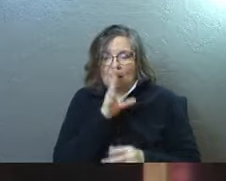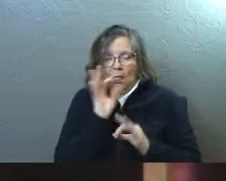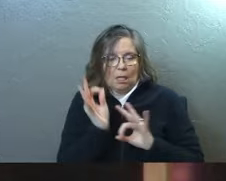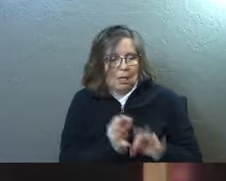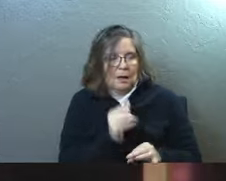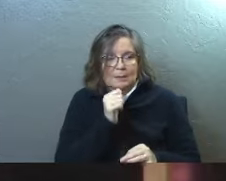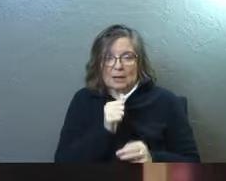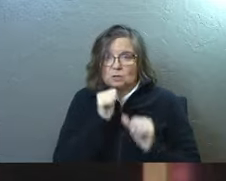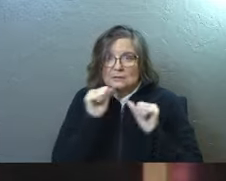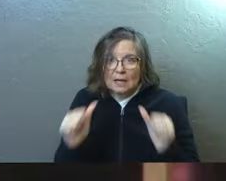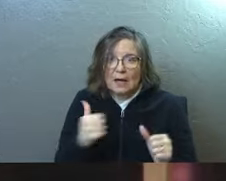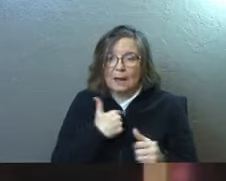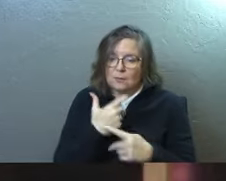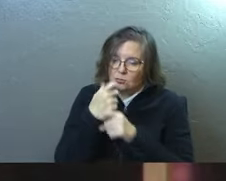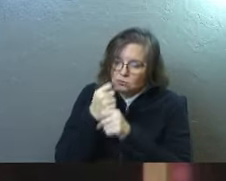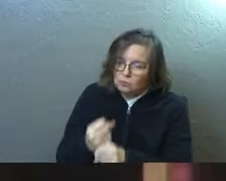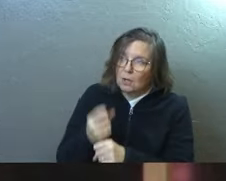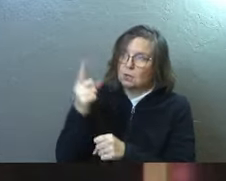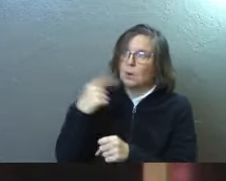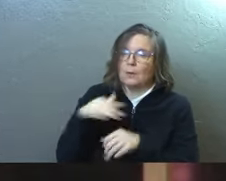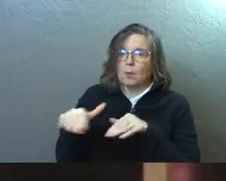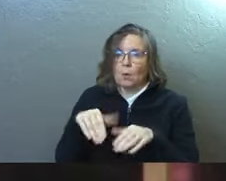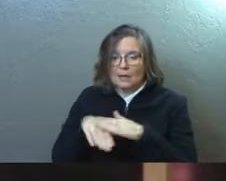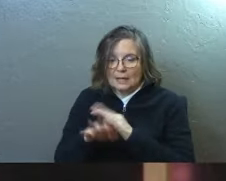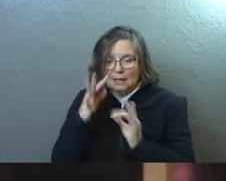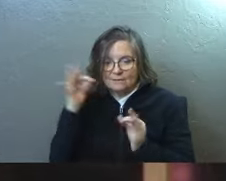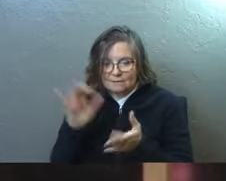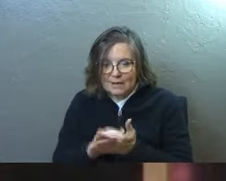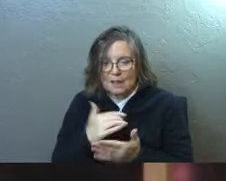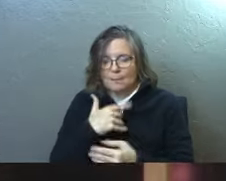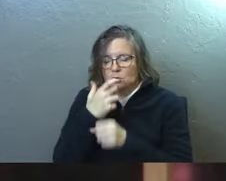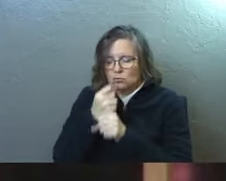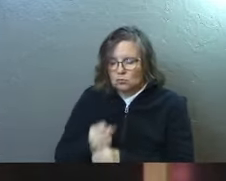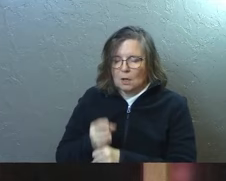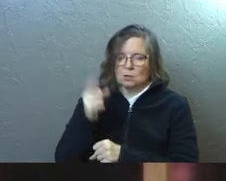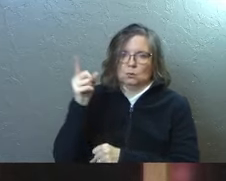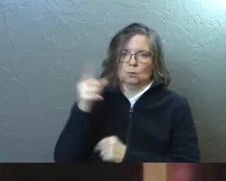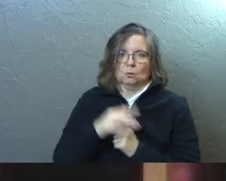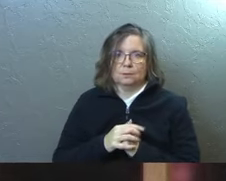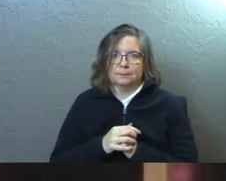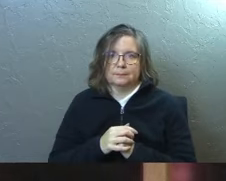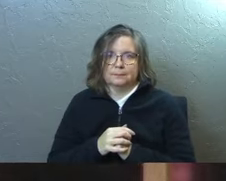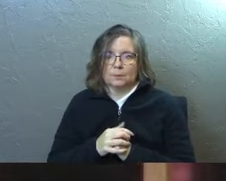distract. I'm not going to deny. I'm going to trust you. I'm going to walk in faith. I'm going to trust you.